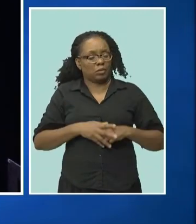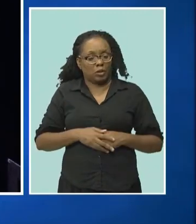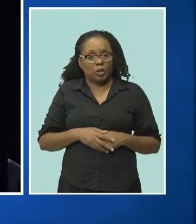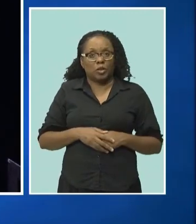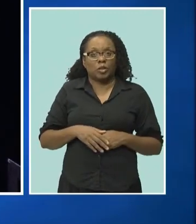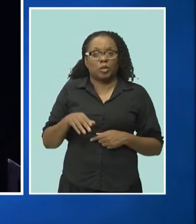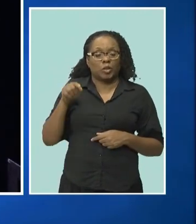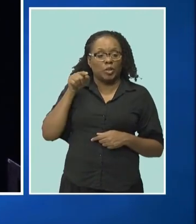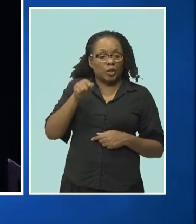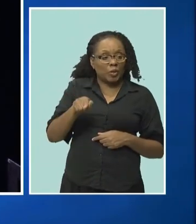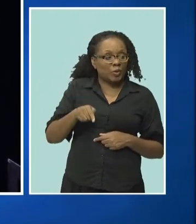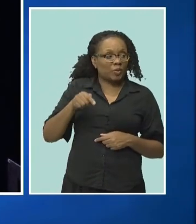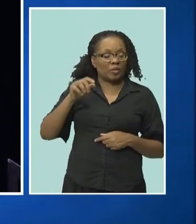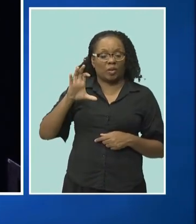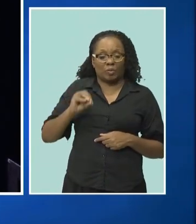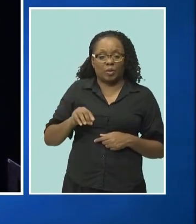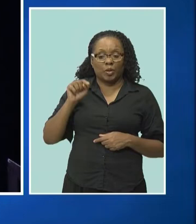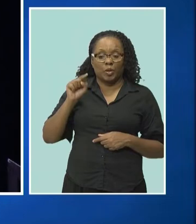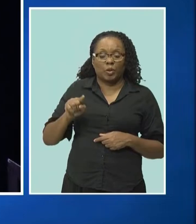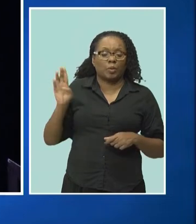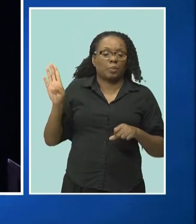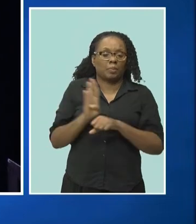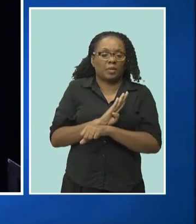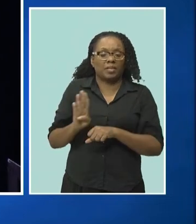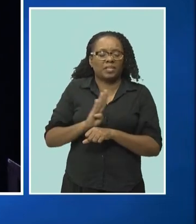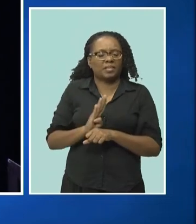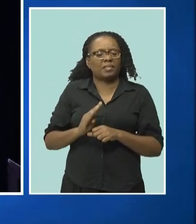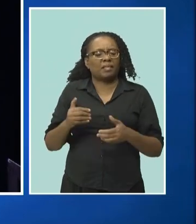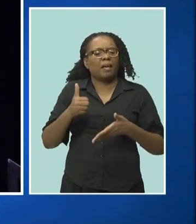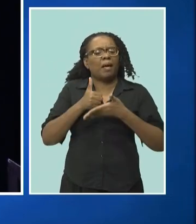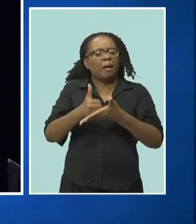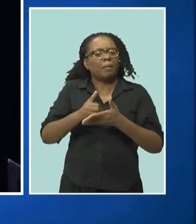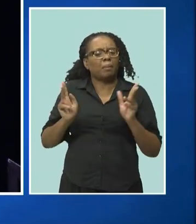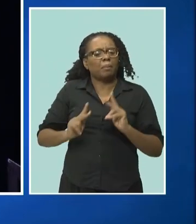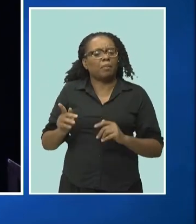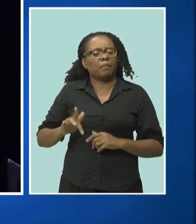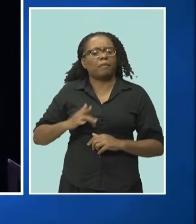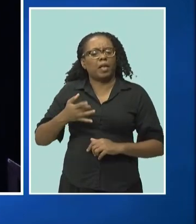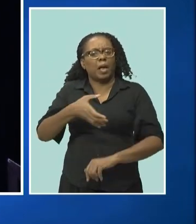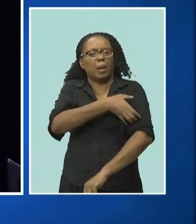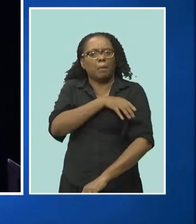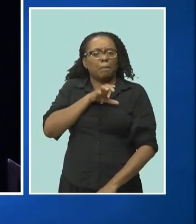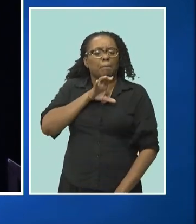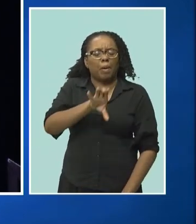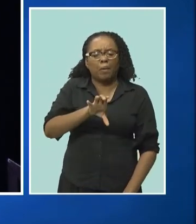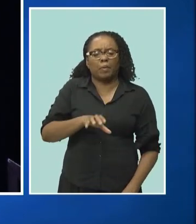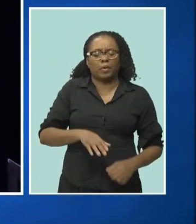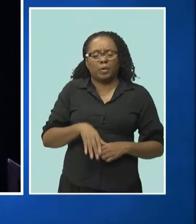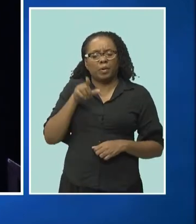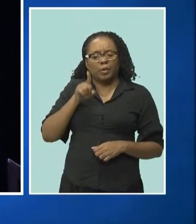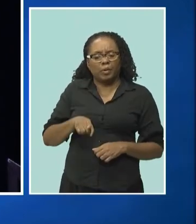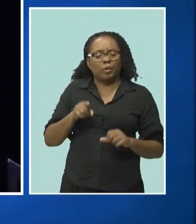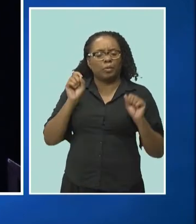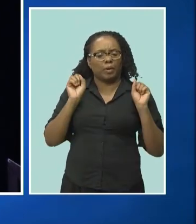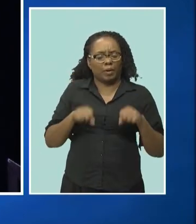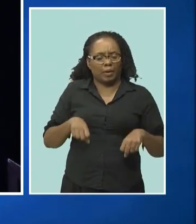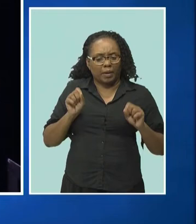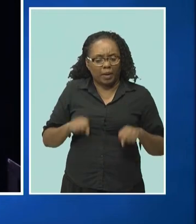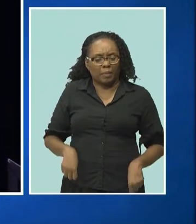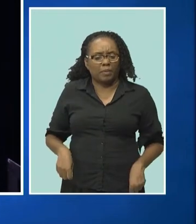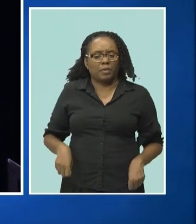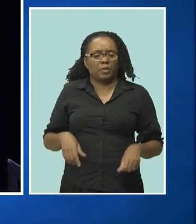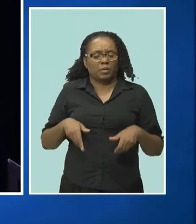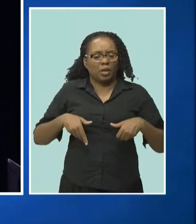as an entity was able to make them feel empowered by being the little man that was able to bring color